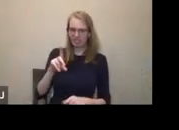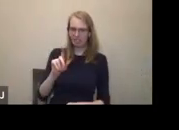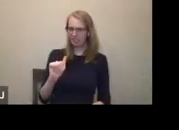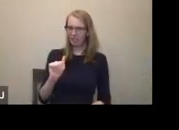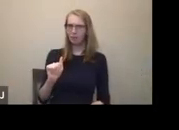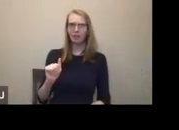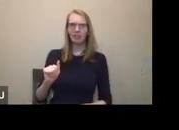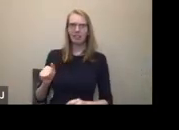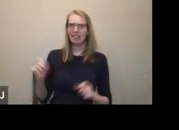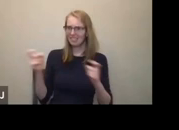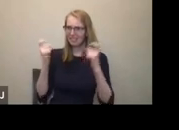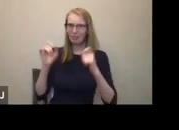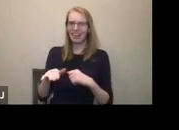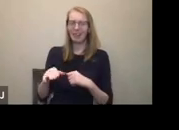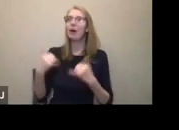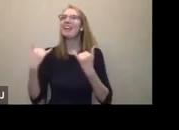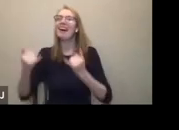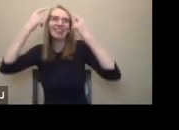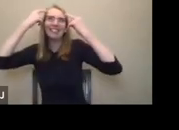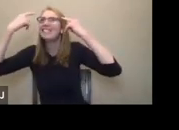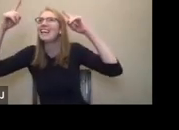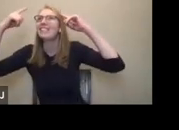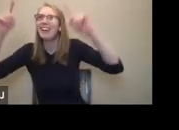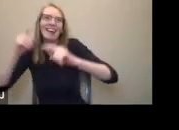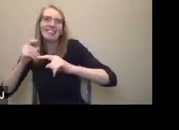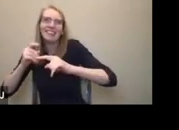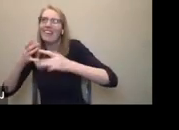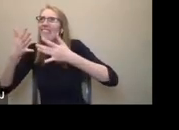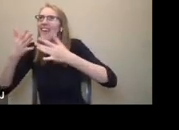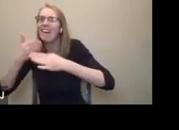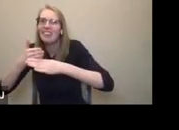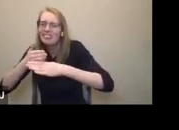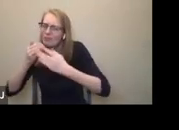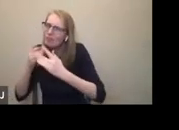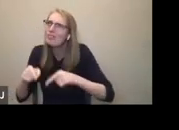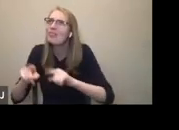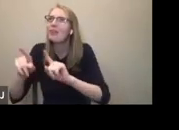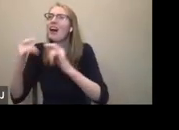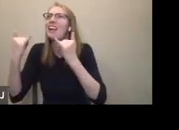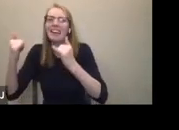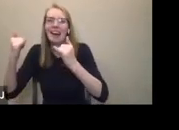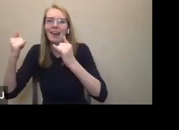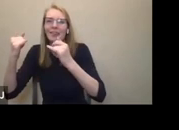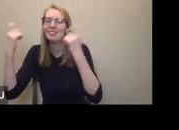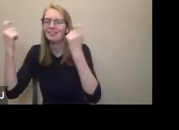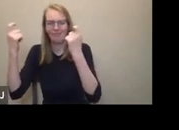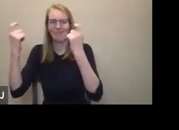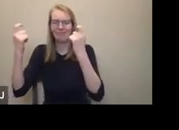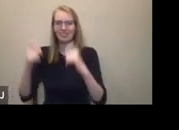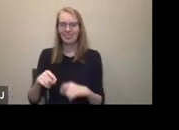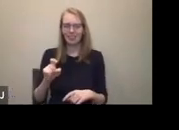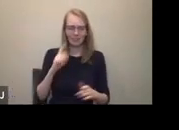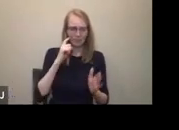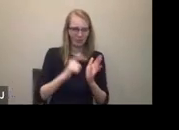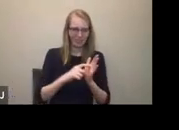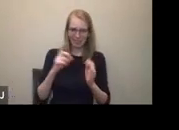achieve. So that's the medical model, and it's all about fixing the person. Okay, if you break your leg, we will repair it for you. If you break your back, we